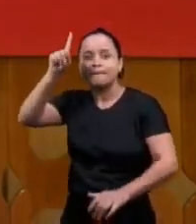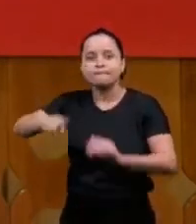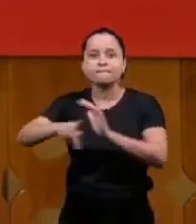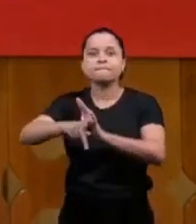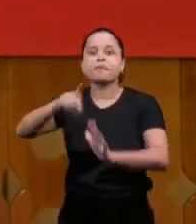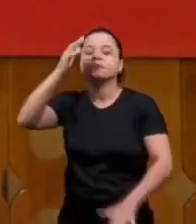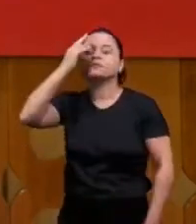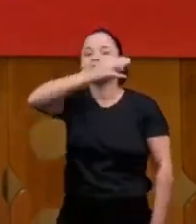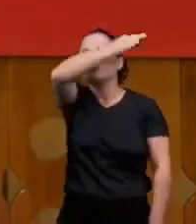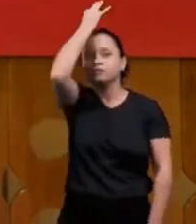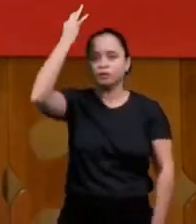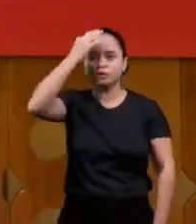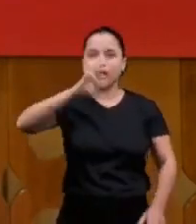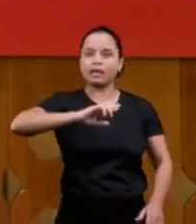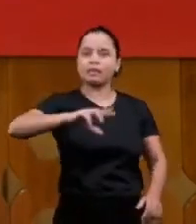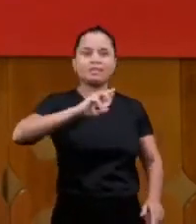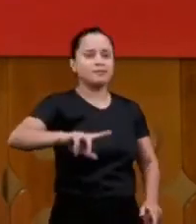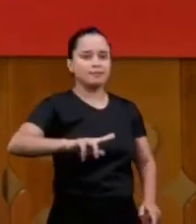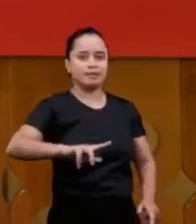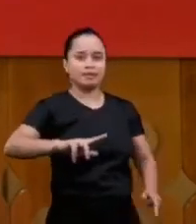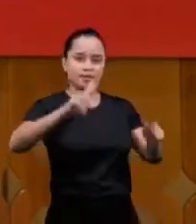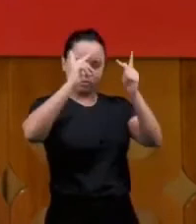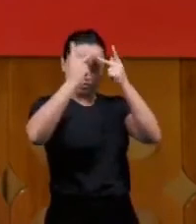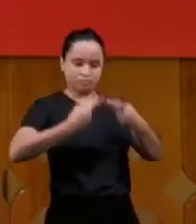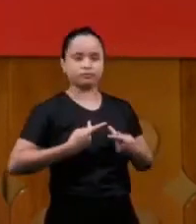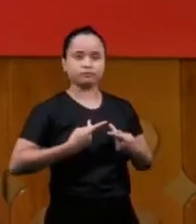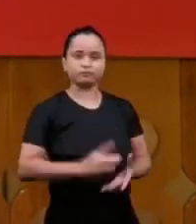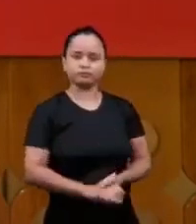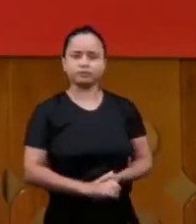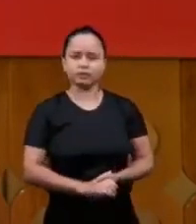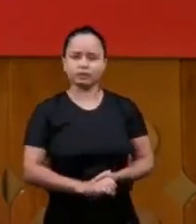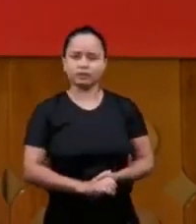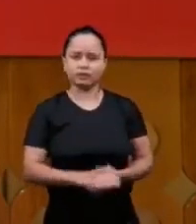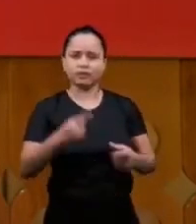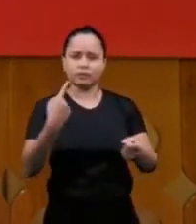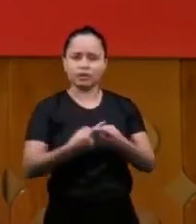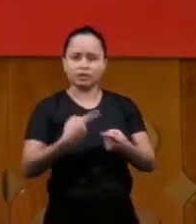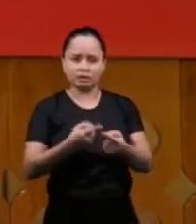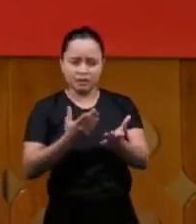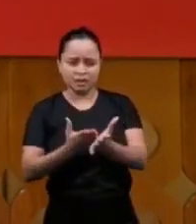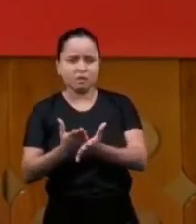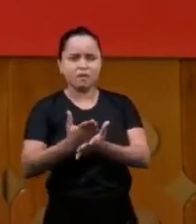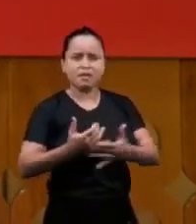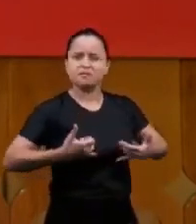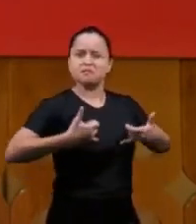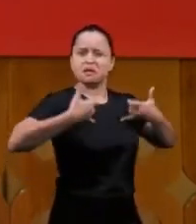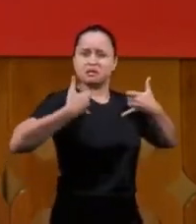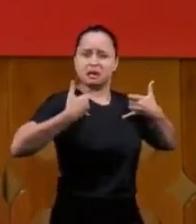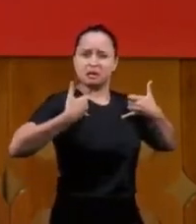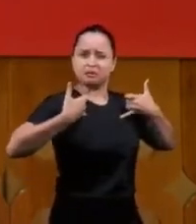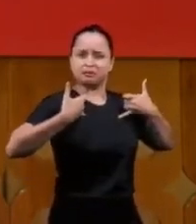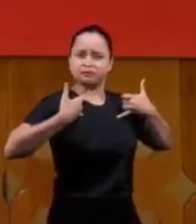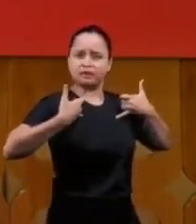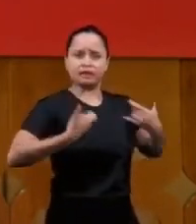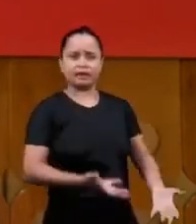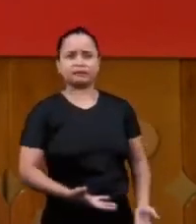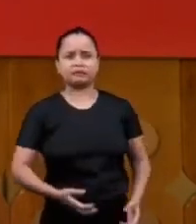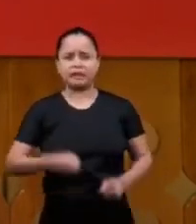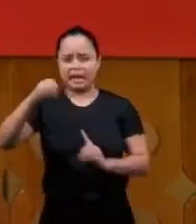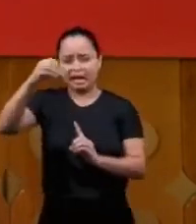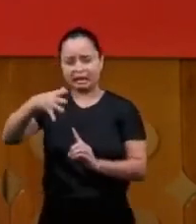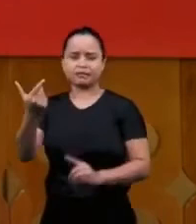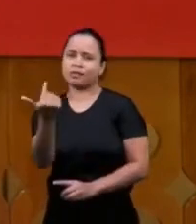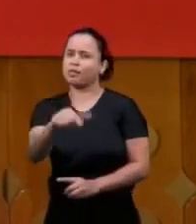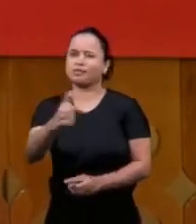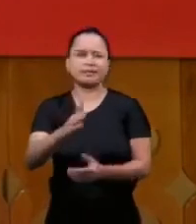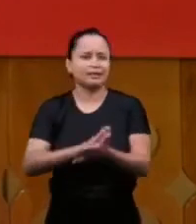into this way of being vain you're going to fall and there's no more grace and this is what we notice in the ministry the